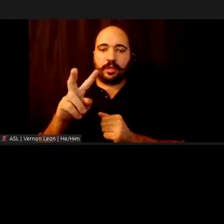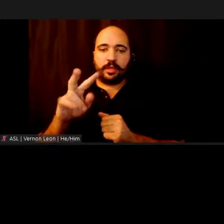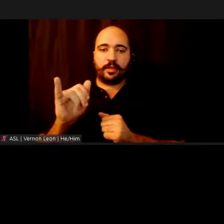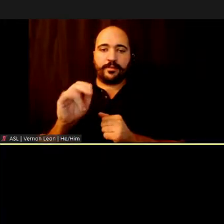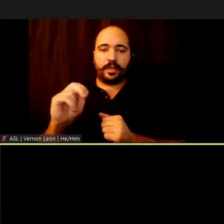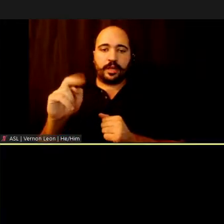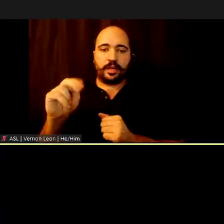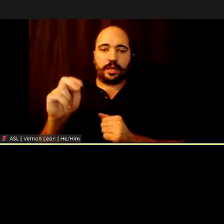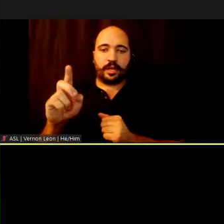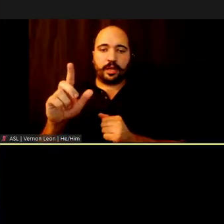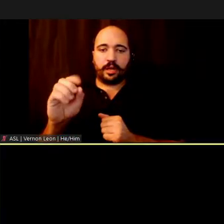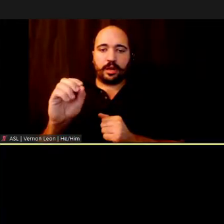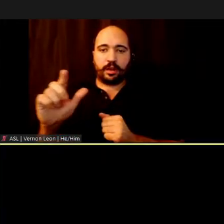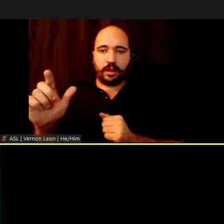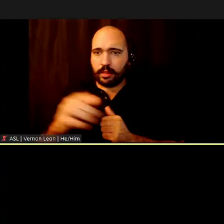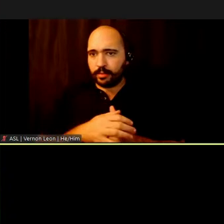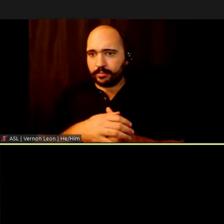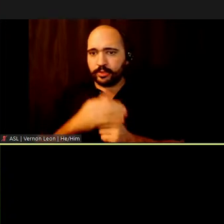Hi, good evening.